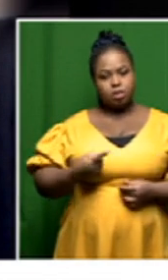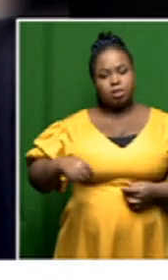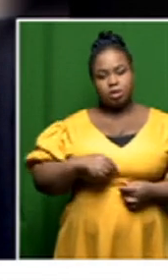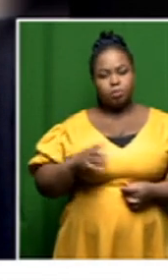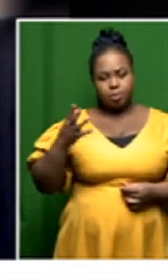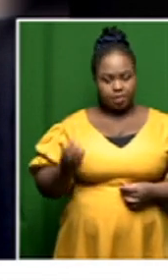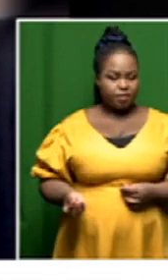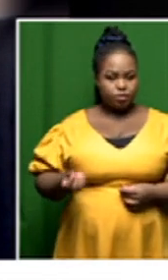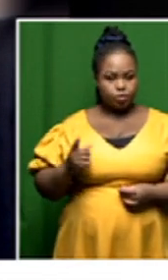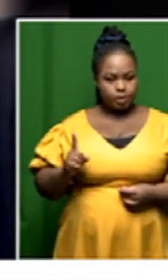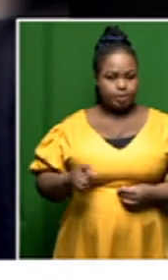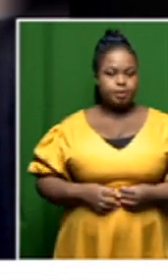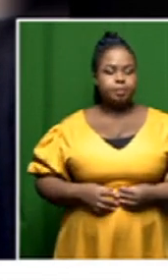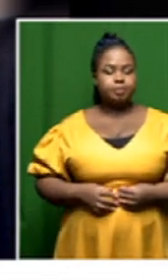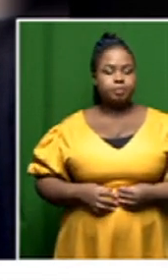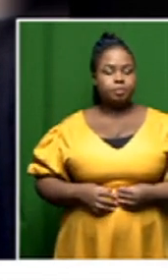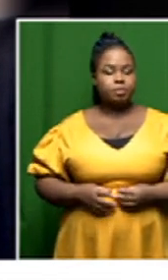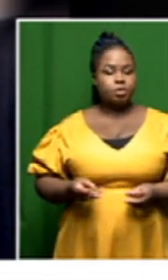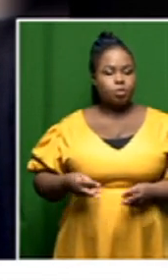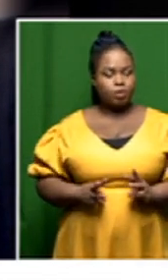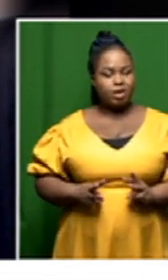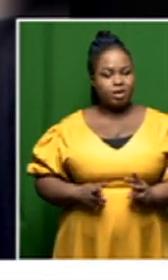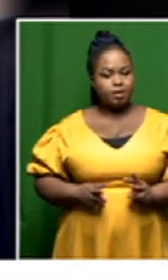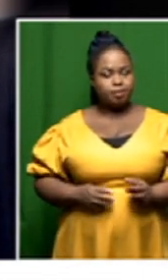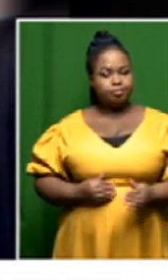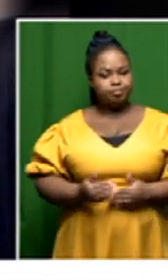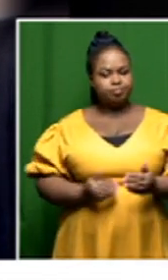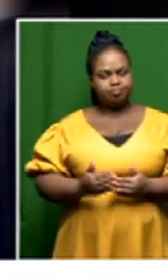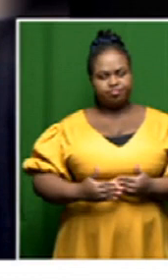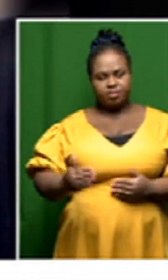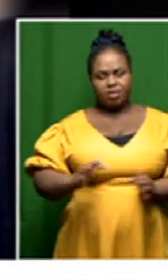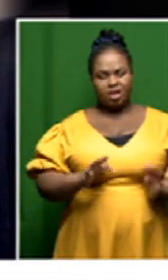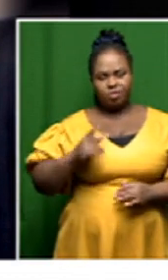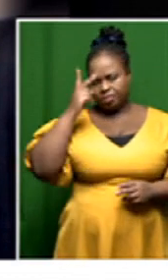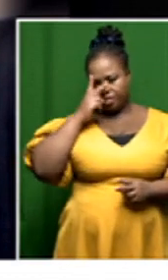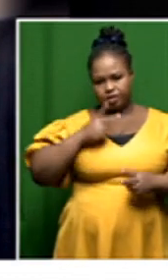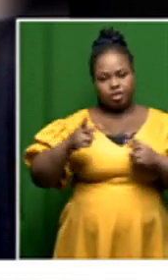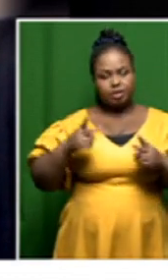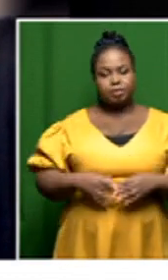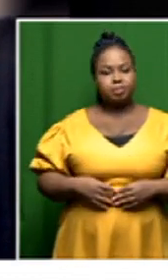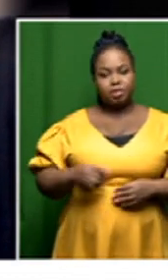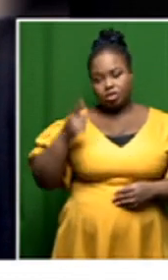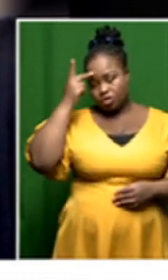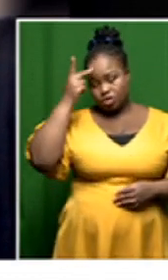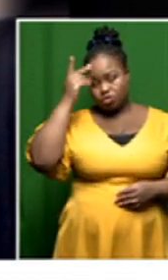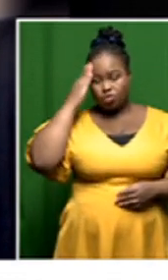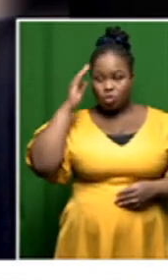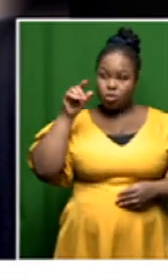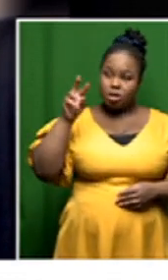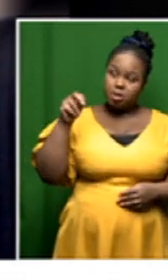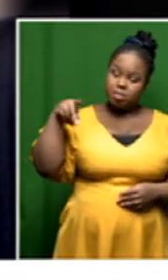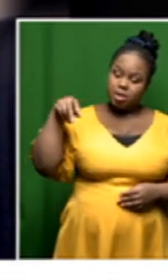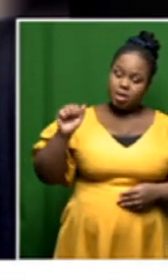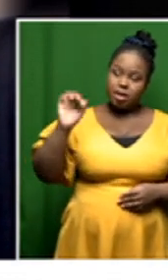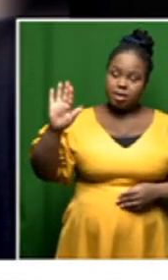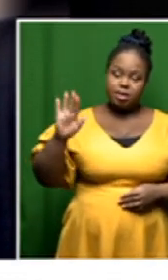uh the pace and the um professionalism and the knowledge with which the npa and